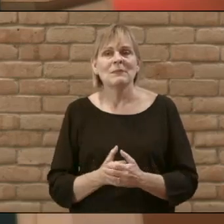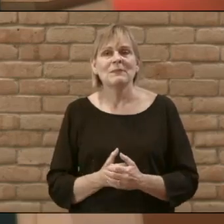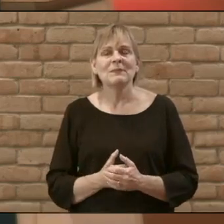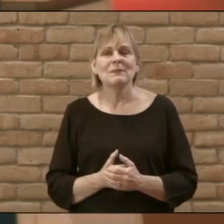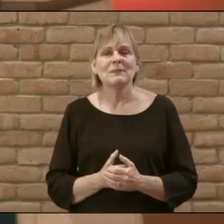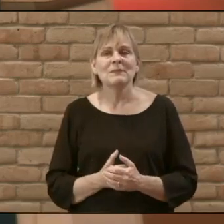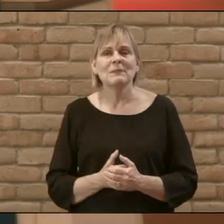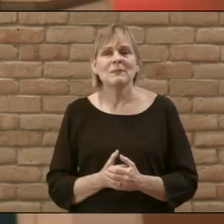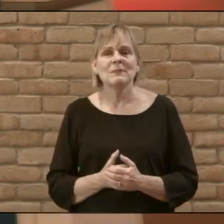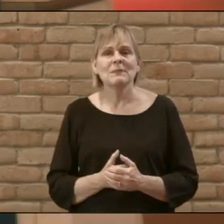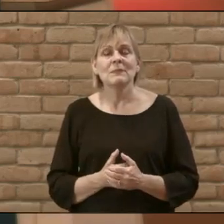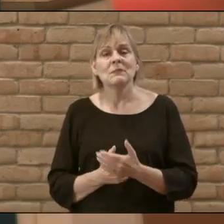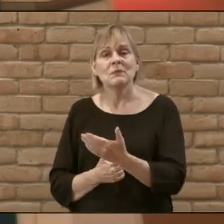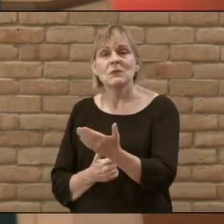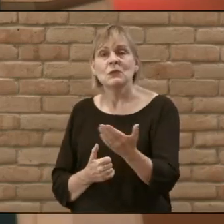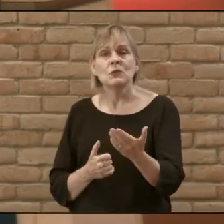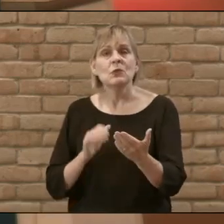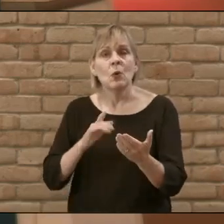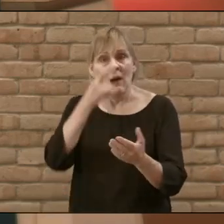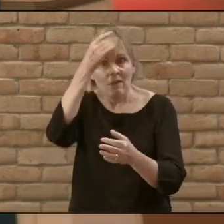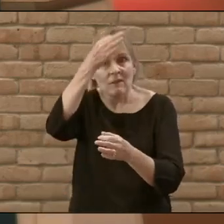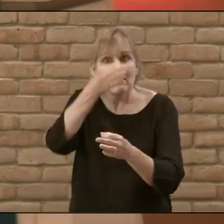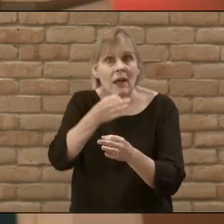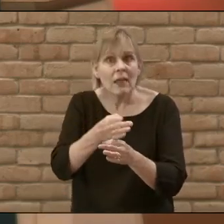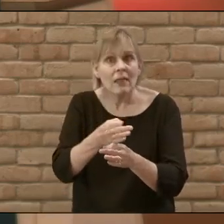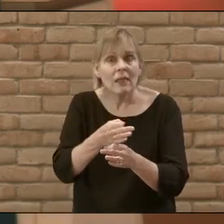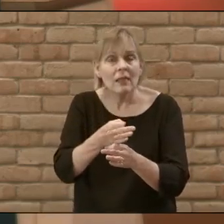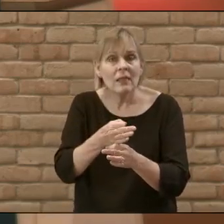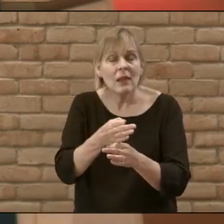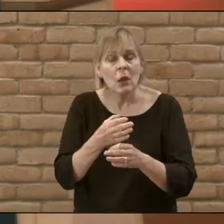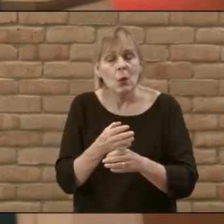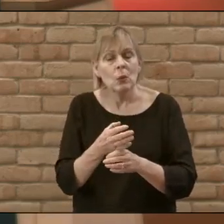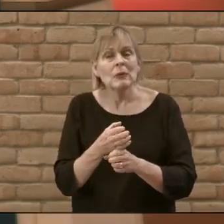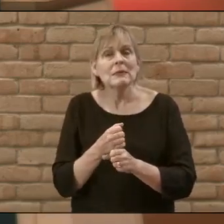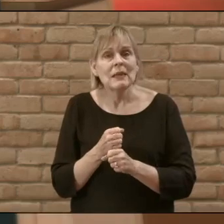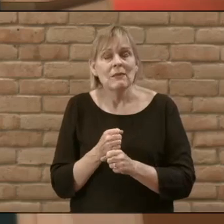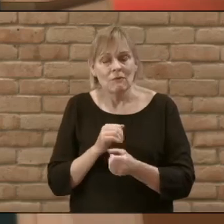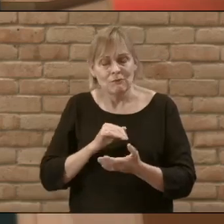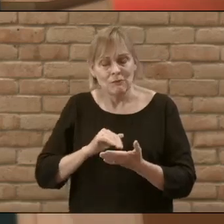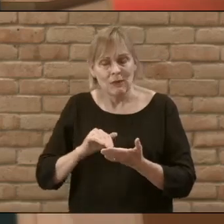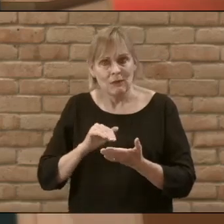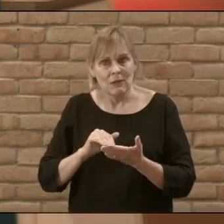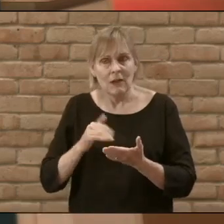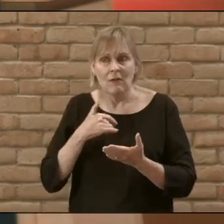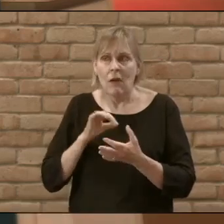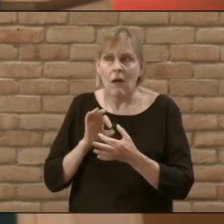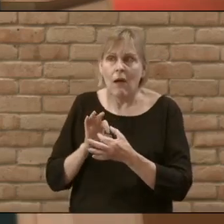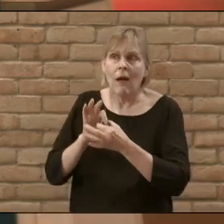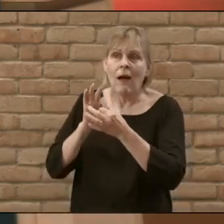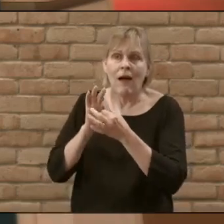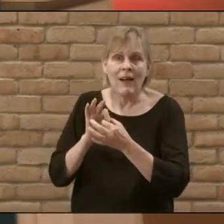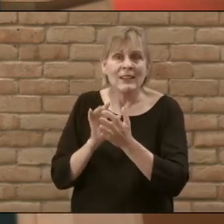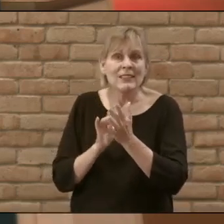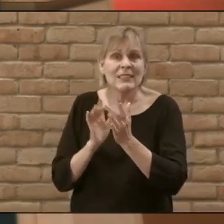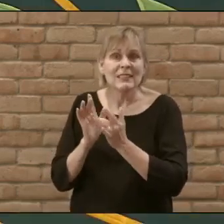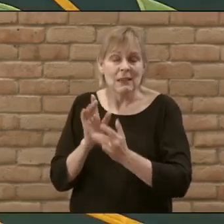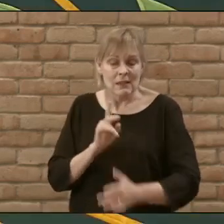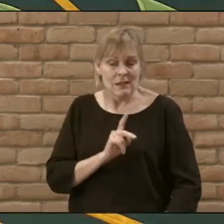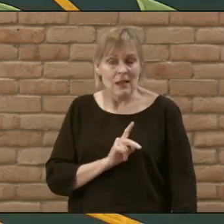and when you by your faith in him receive forgiveness and are reconciled to Jesus the king